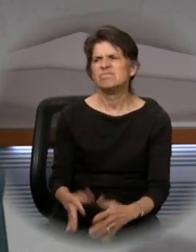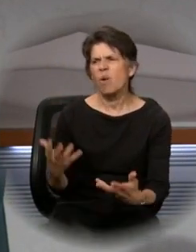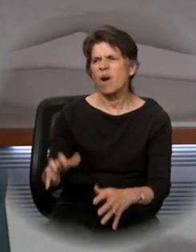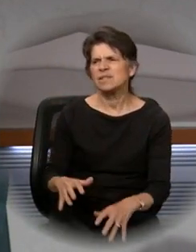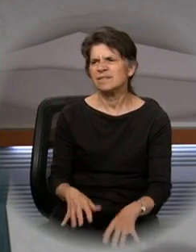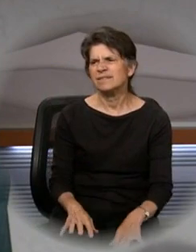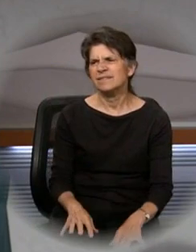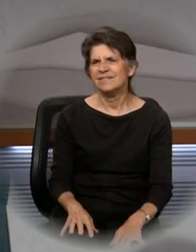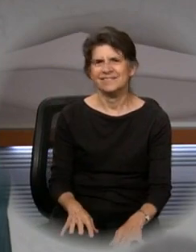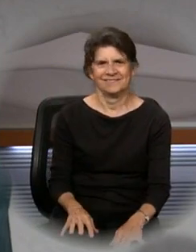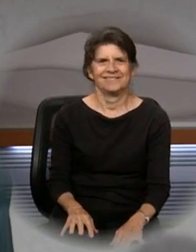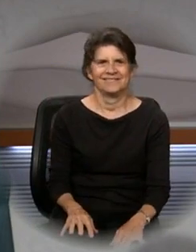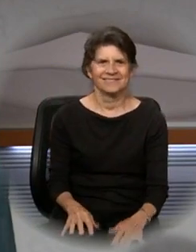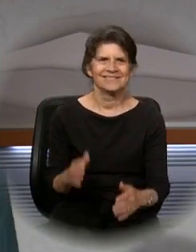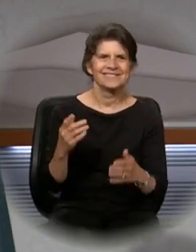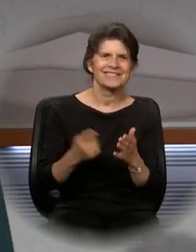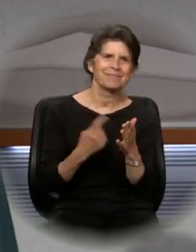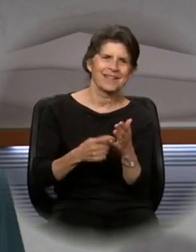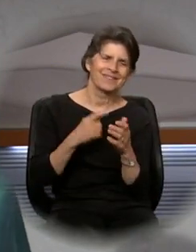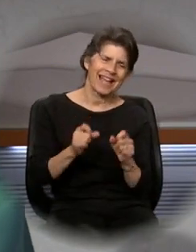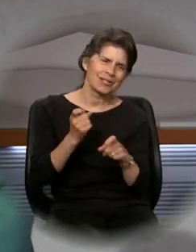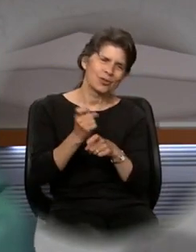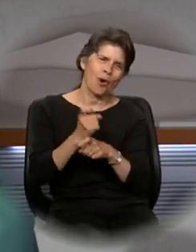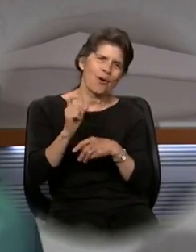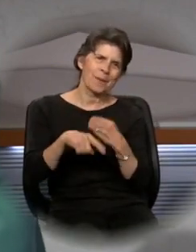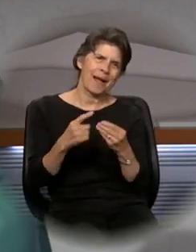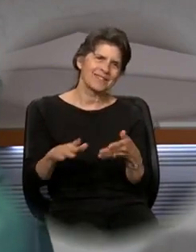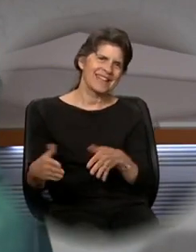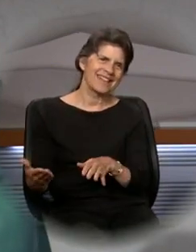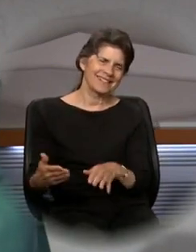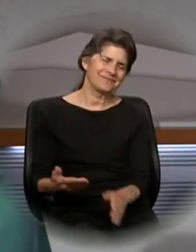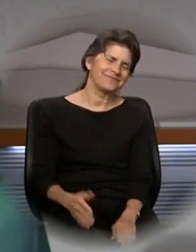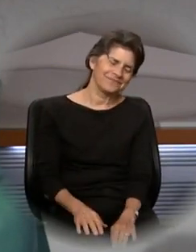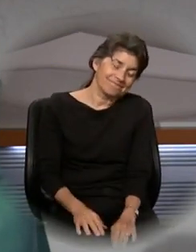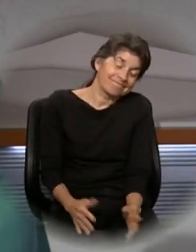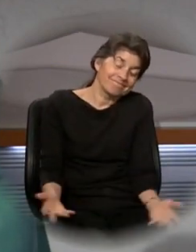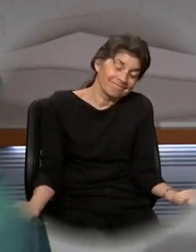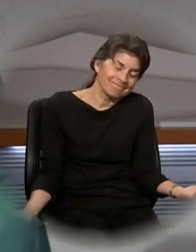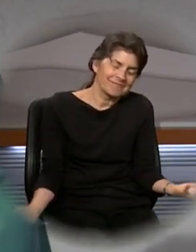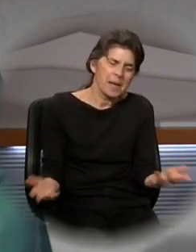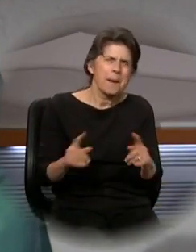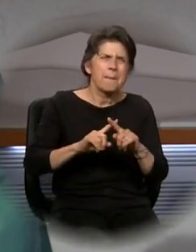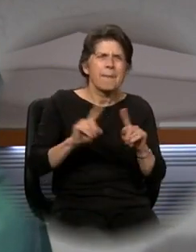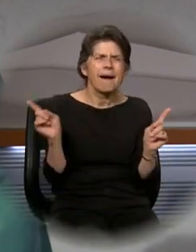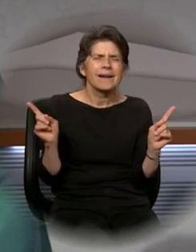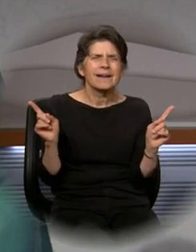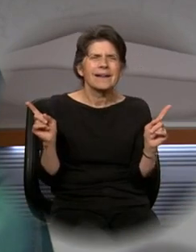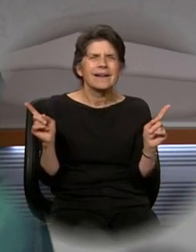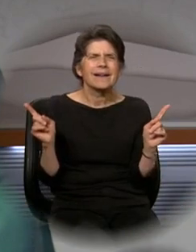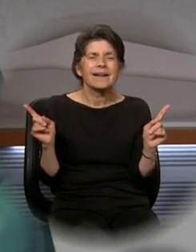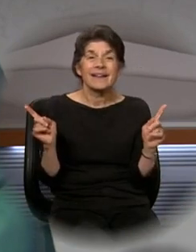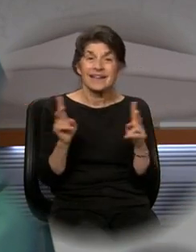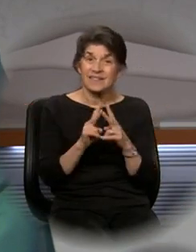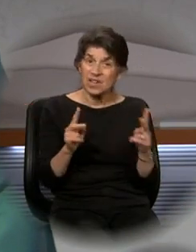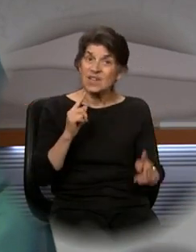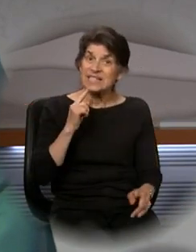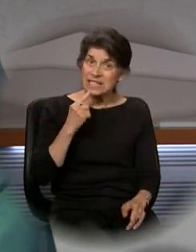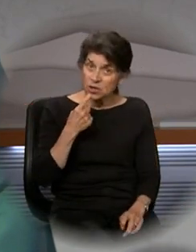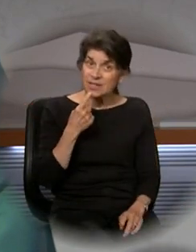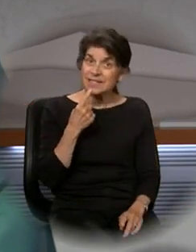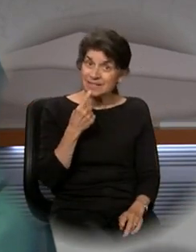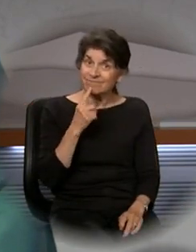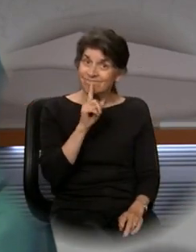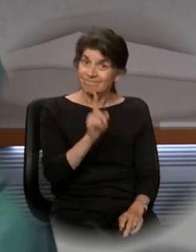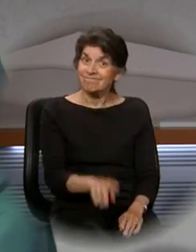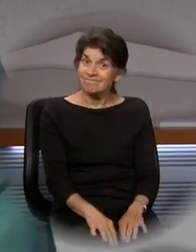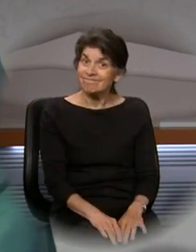Sometimes we want to joke about the reality of death. Isn't it true in our lives? But it is very serious matter, is it